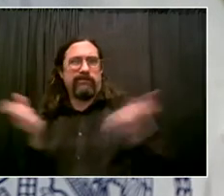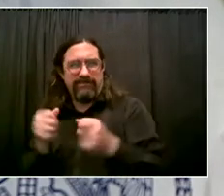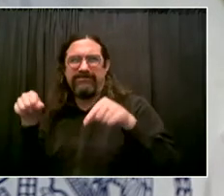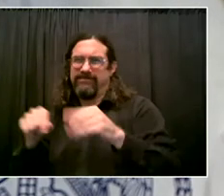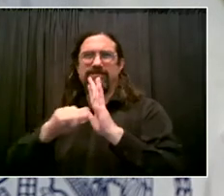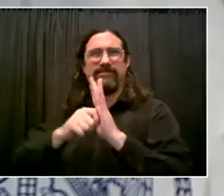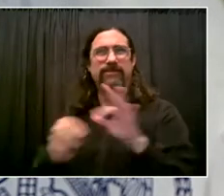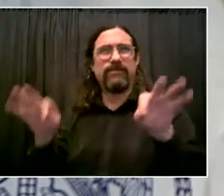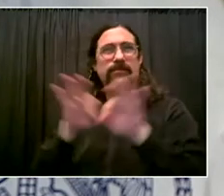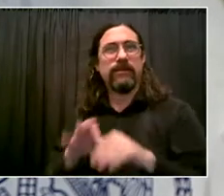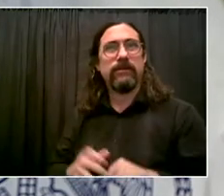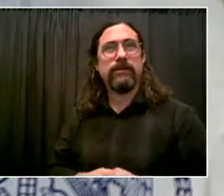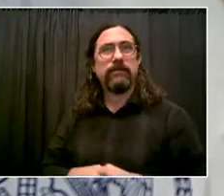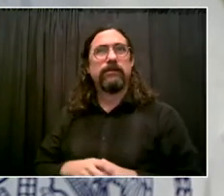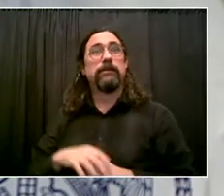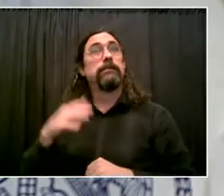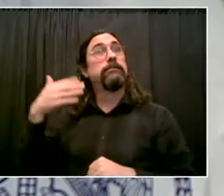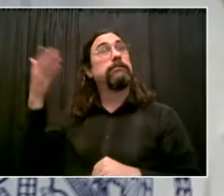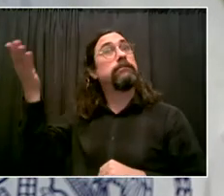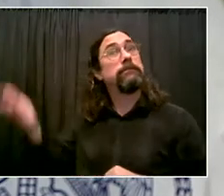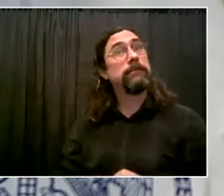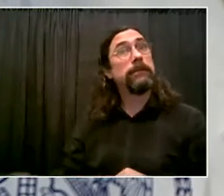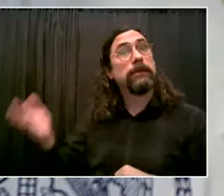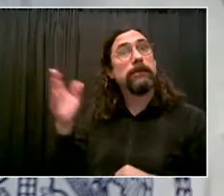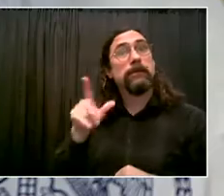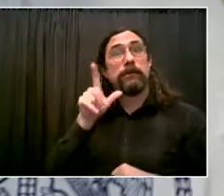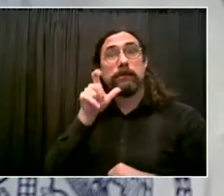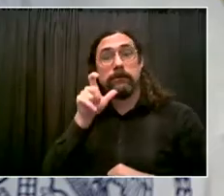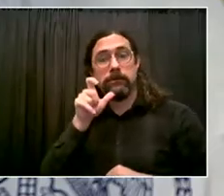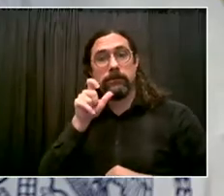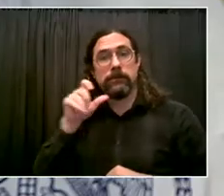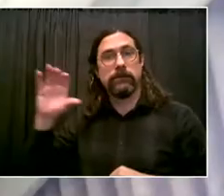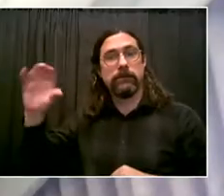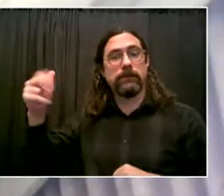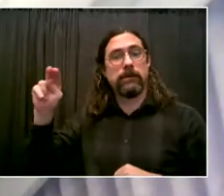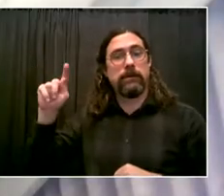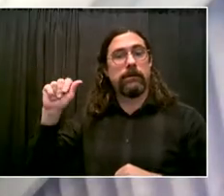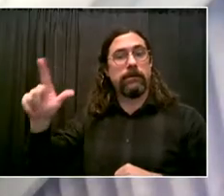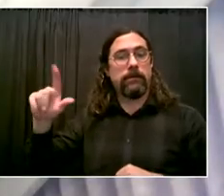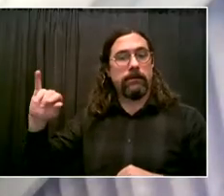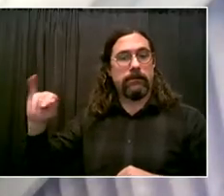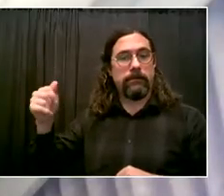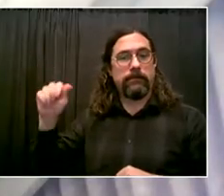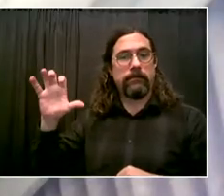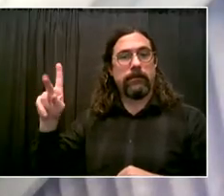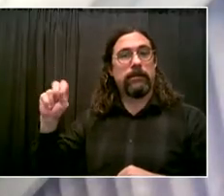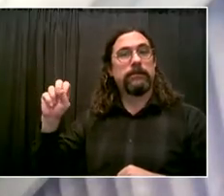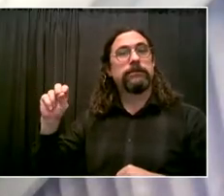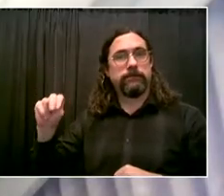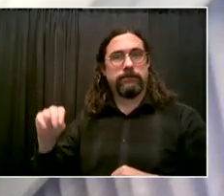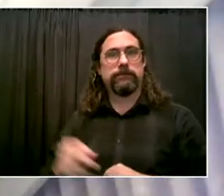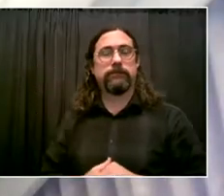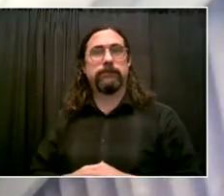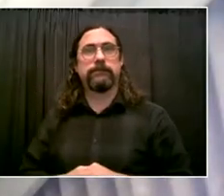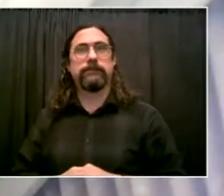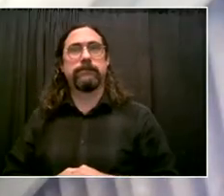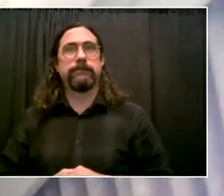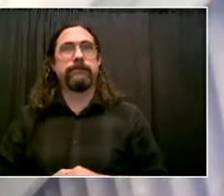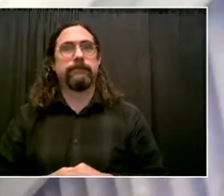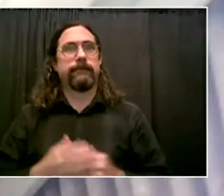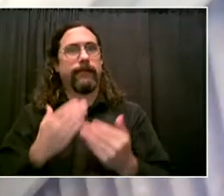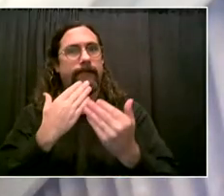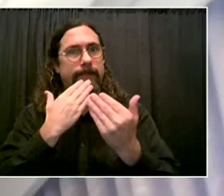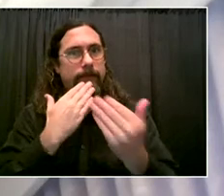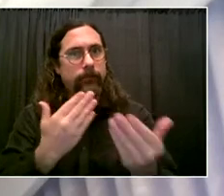Thank you, Mr. Mayor, for this important conversation that we're having. And thank you for engaging us assembly members, uh,